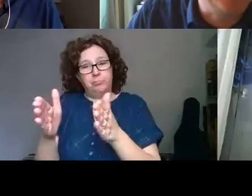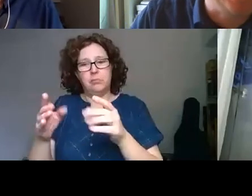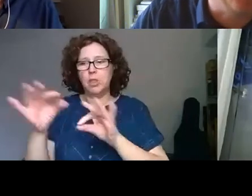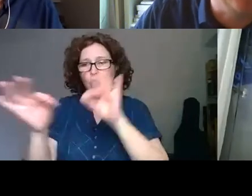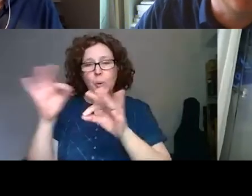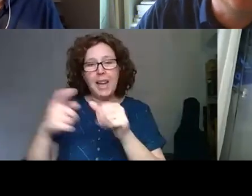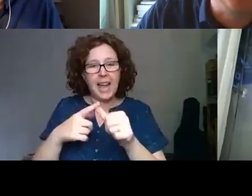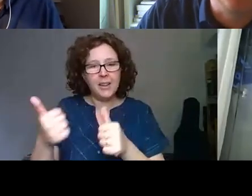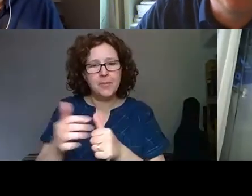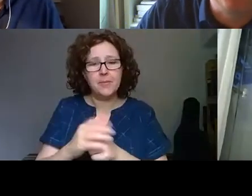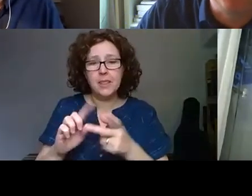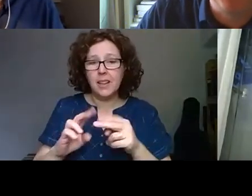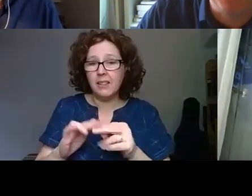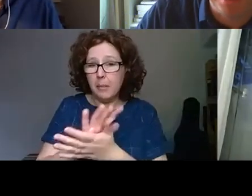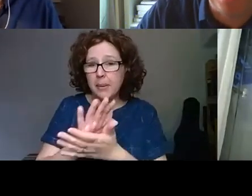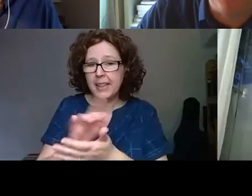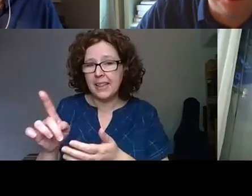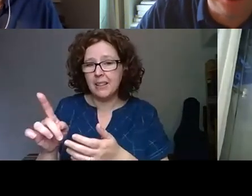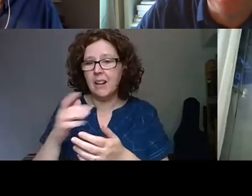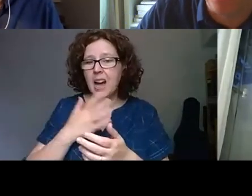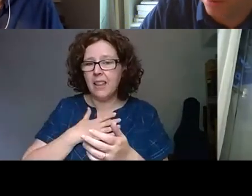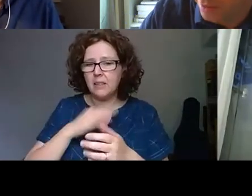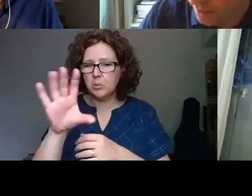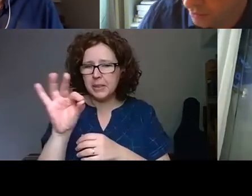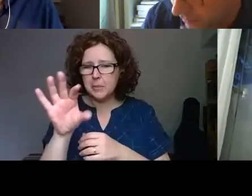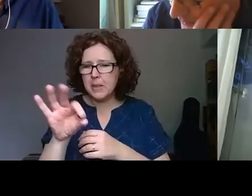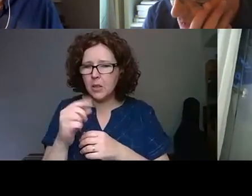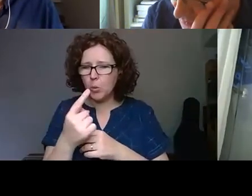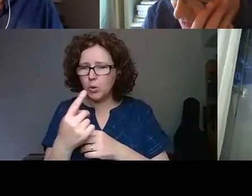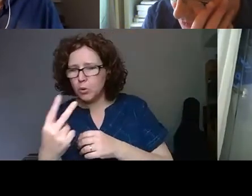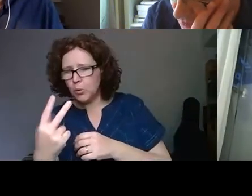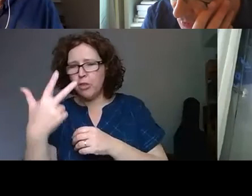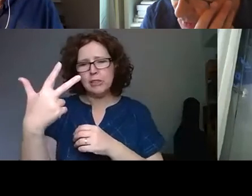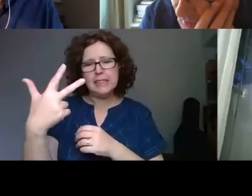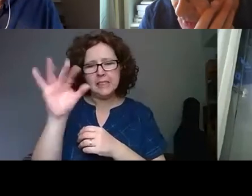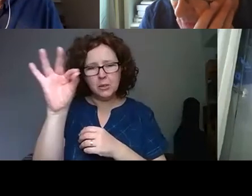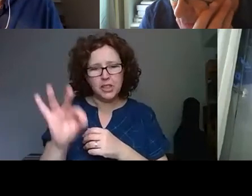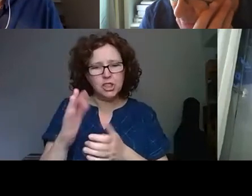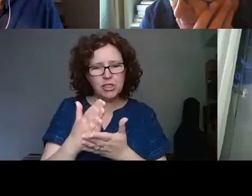if it's okay, what I'd like to do is just to pick out two or three of those three of those questions.